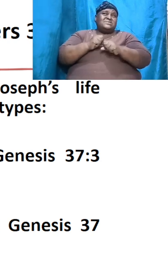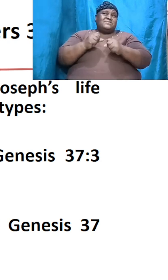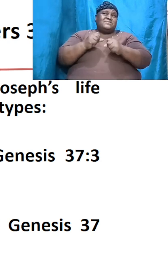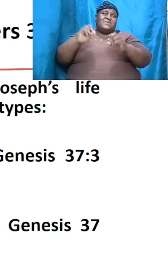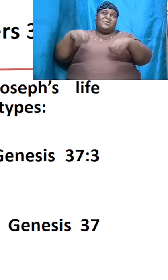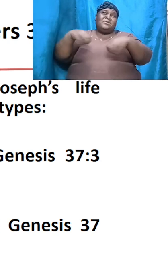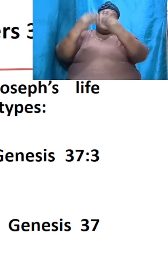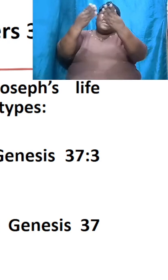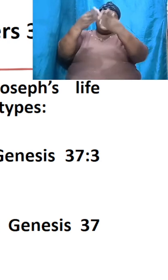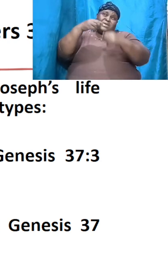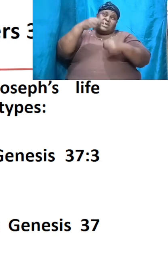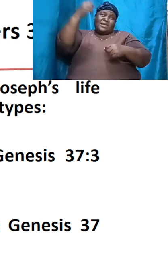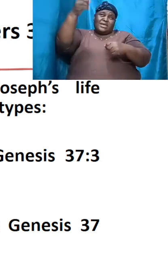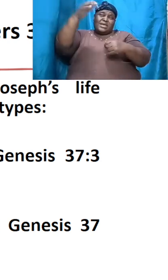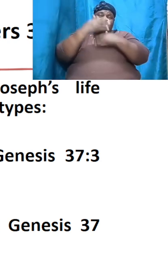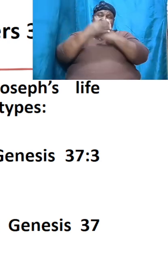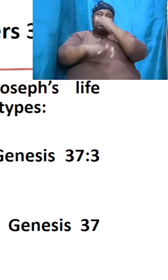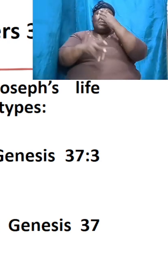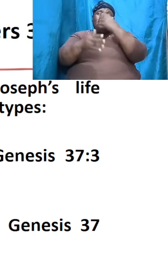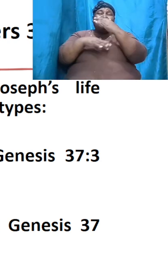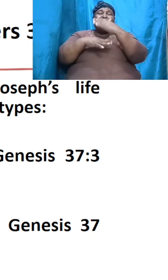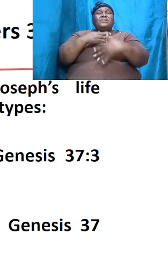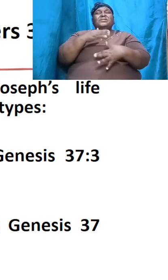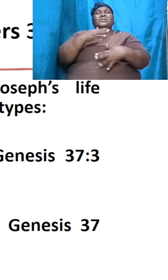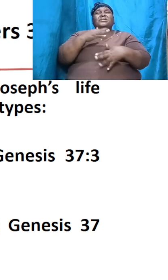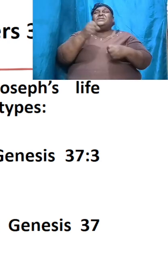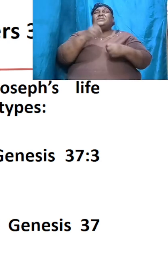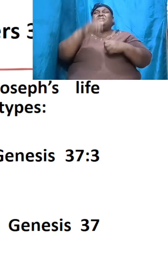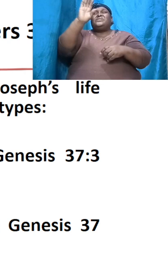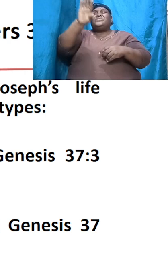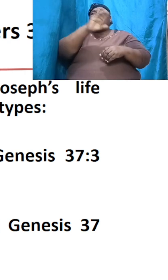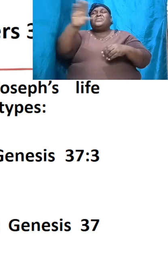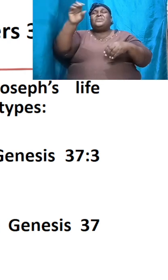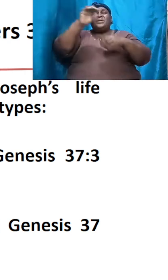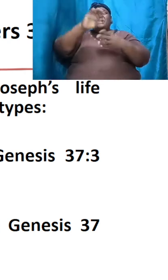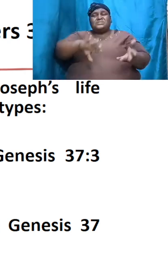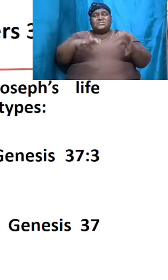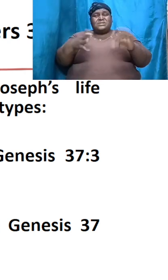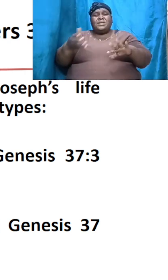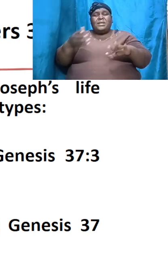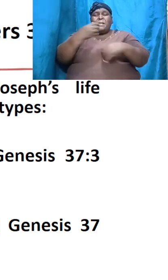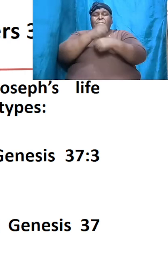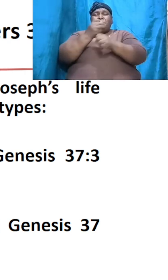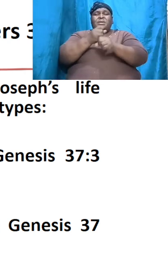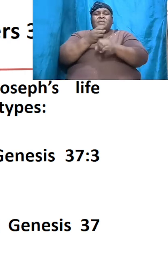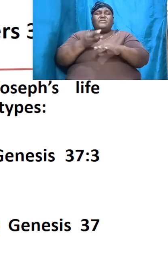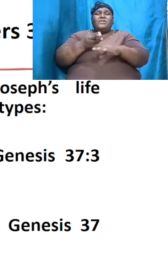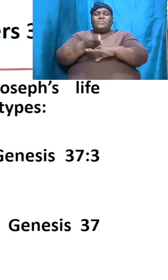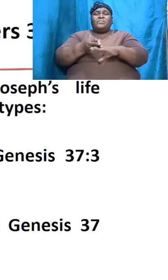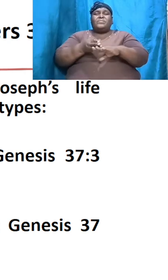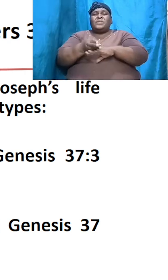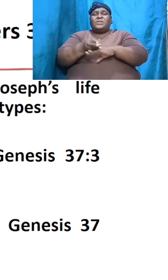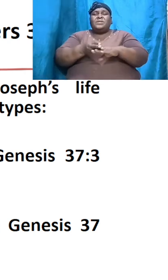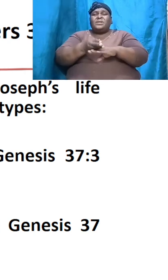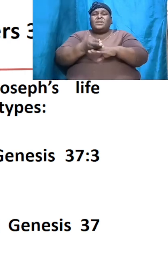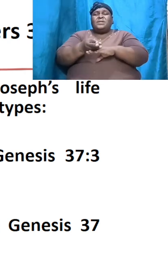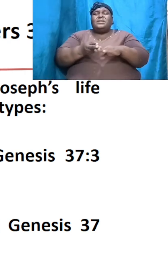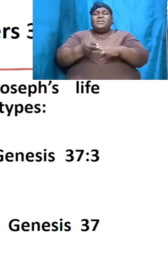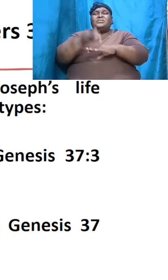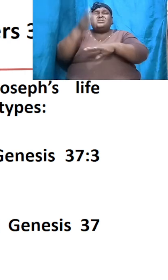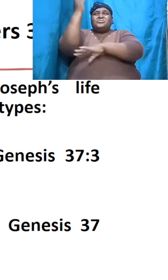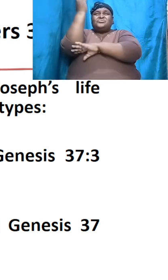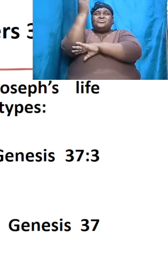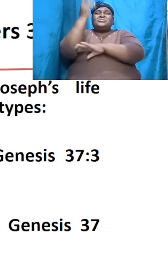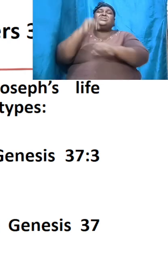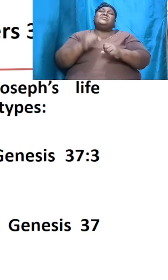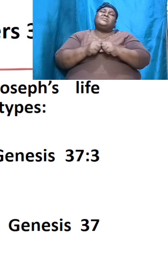his blood that was shed the cross that he died on was made from wood from the trees that were around and